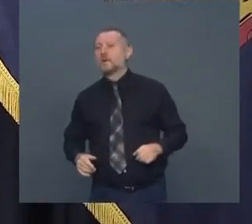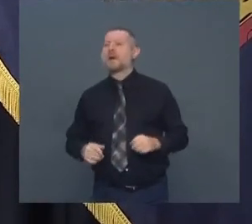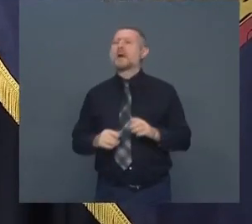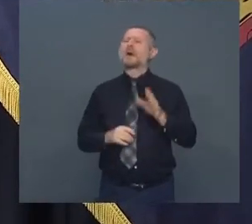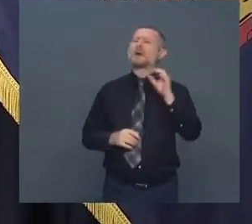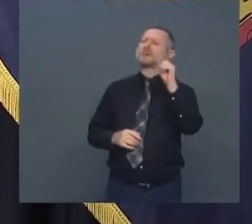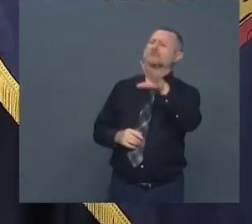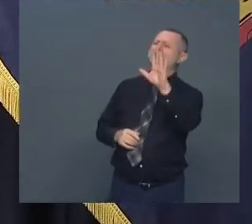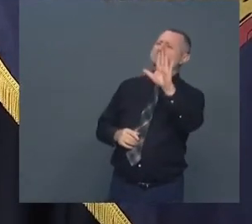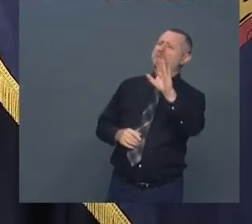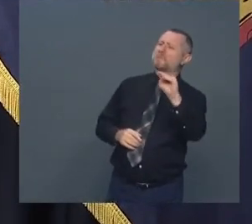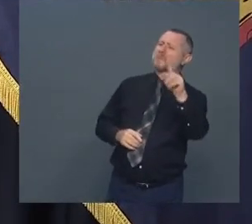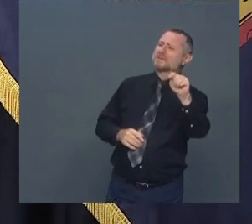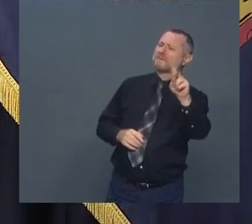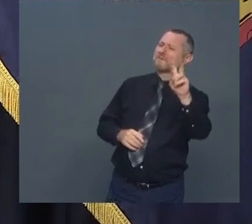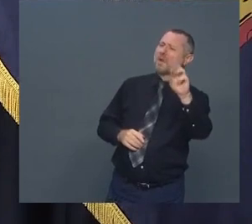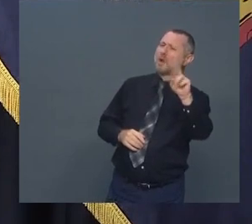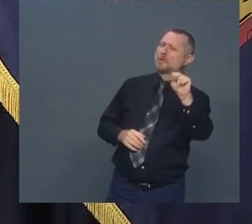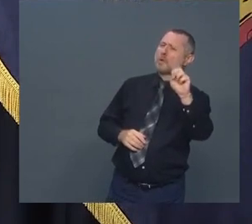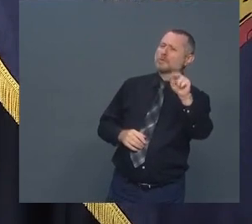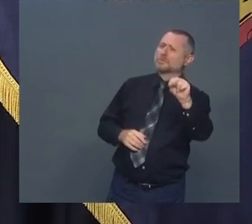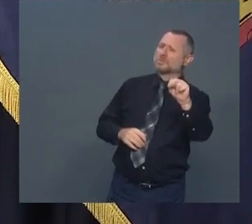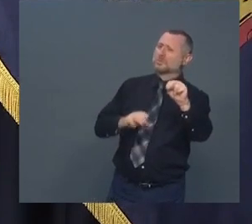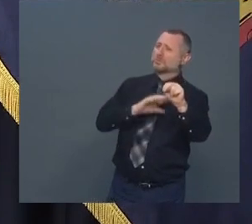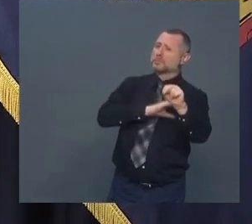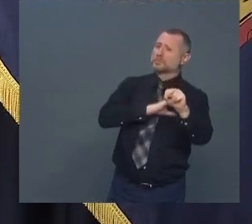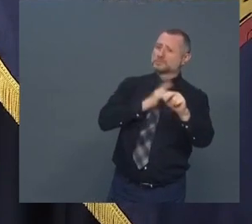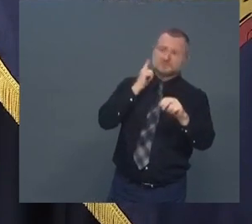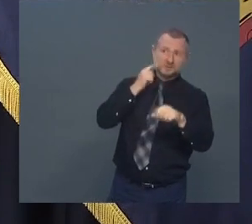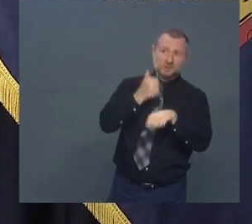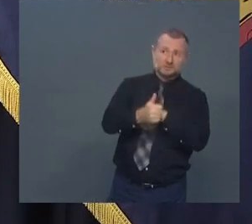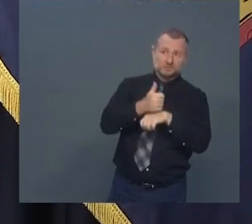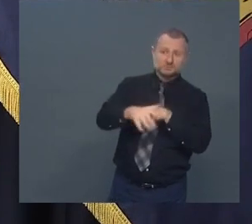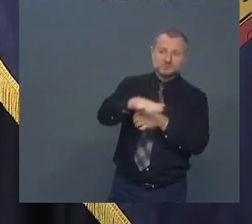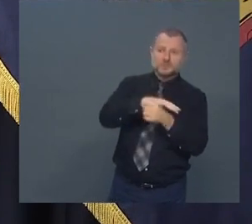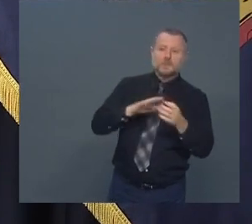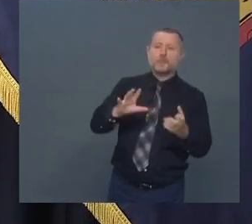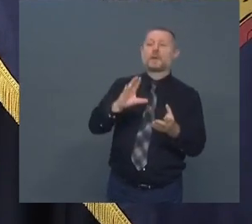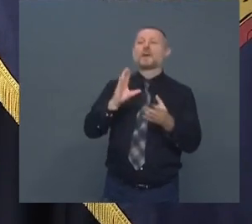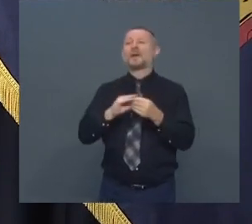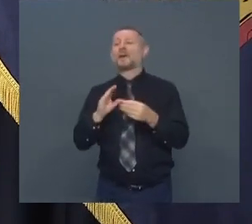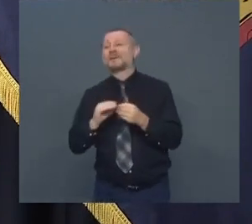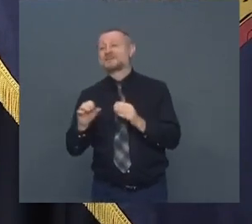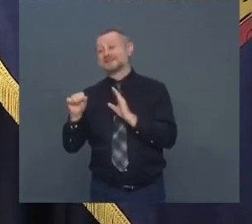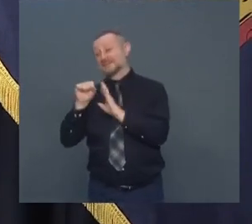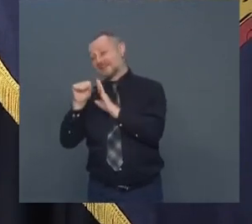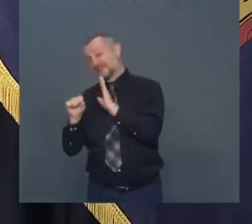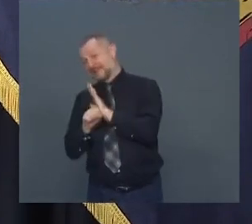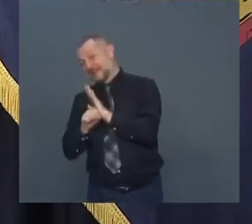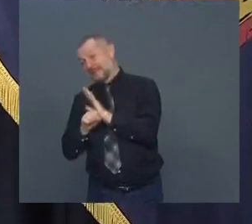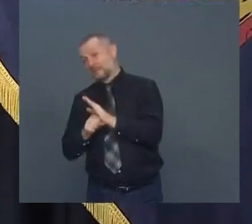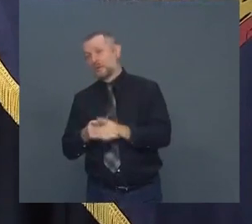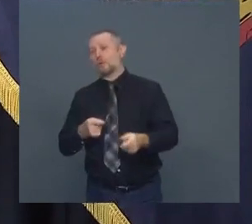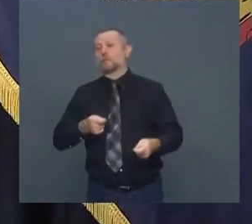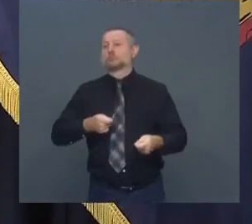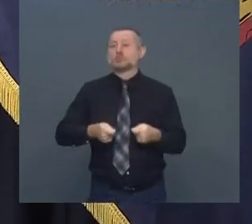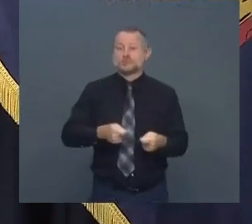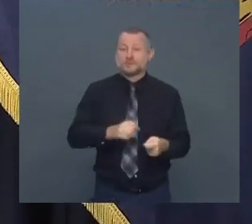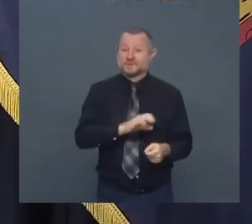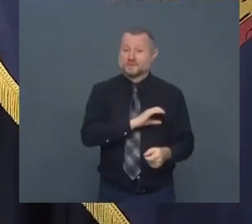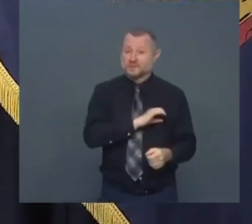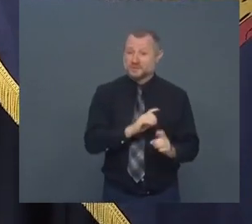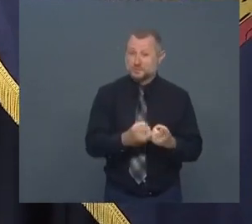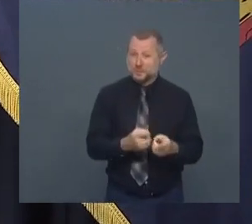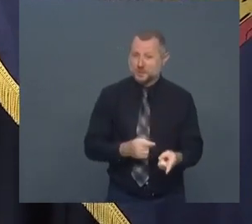read about the accusations of police brutality? Yeah, we don't. When you say the state regulates police departments, why would